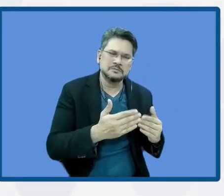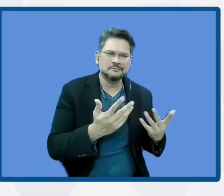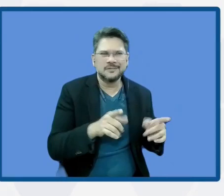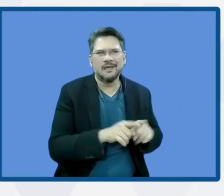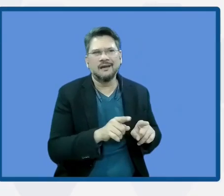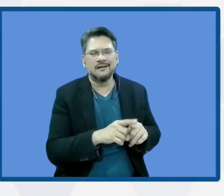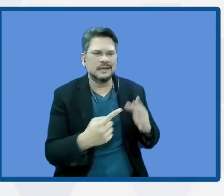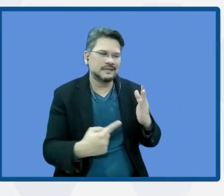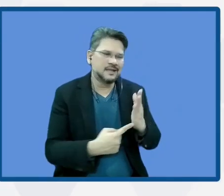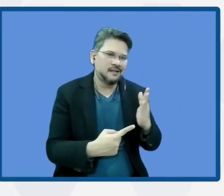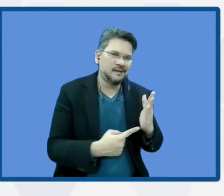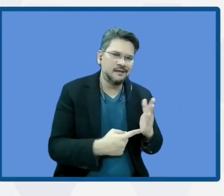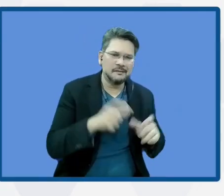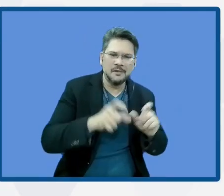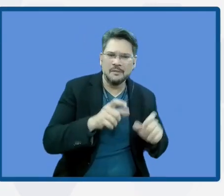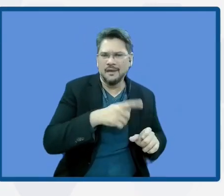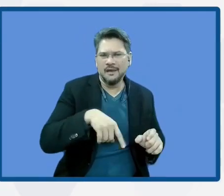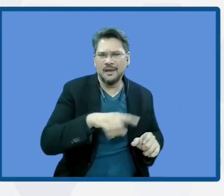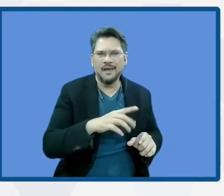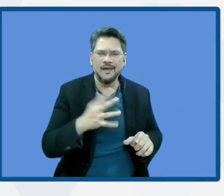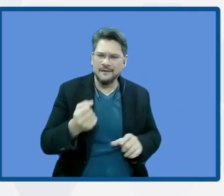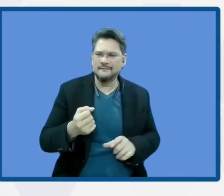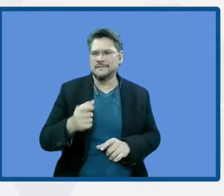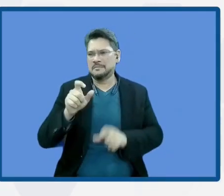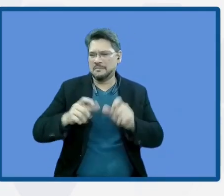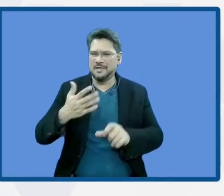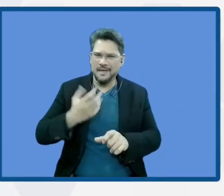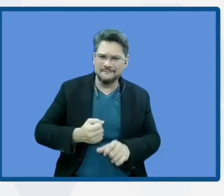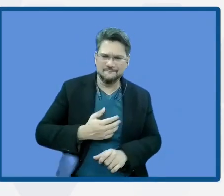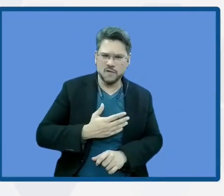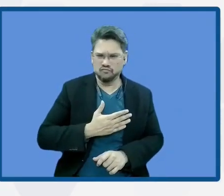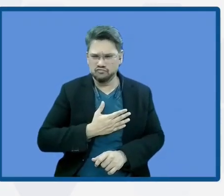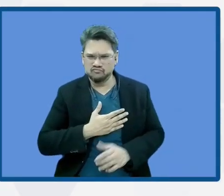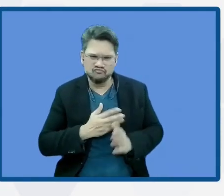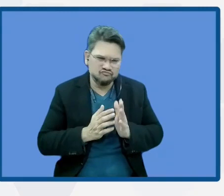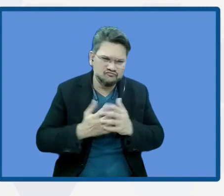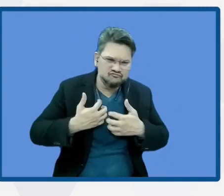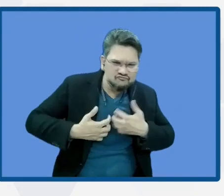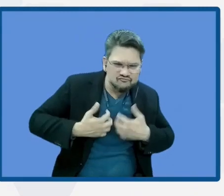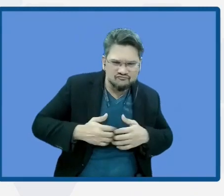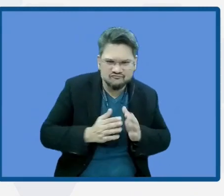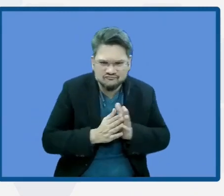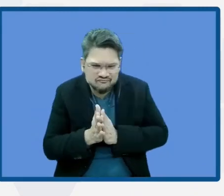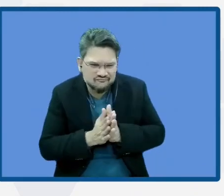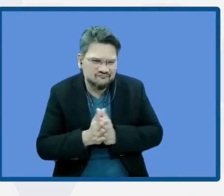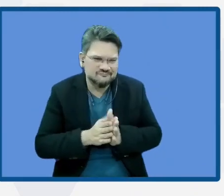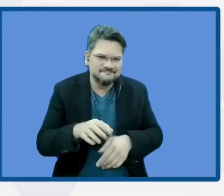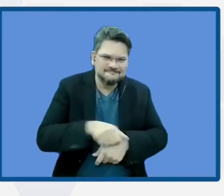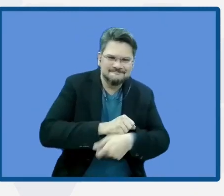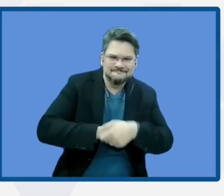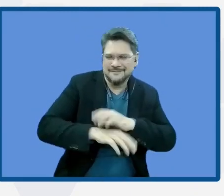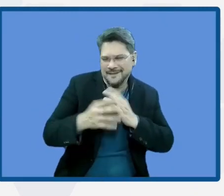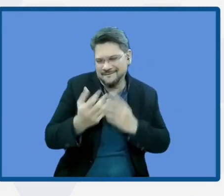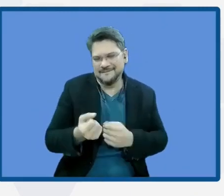willingness is there and motivation. Yes, motivation is also there. We have a couple of minutes left for another